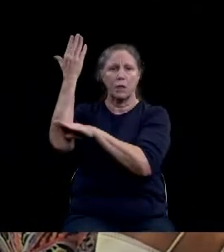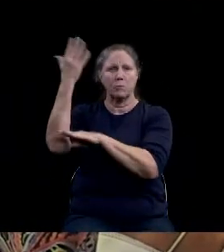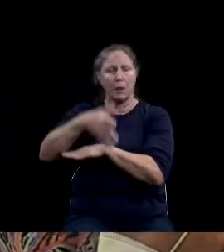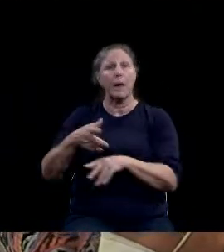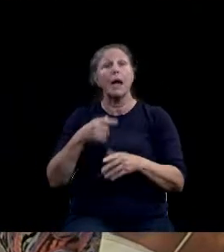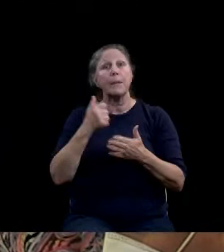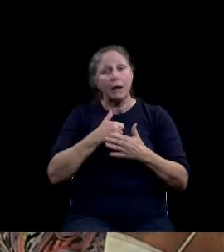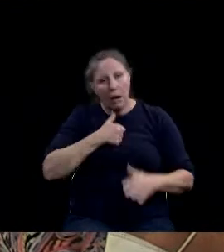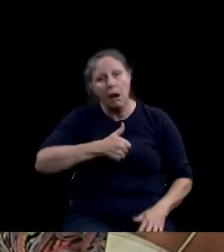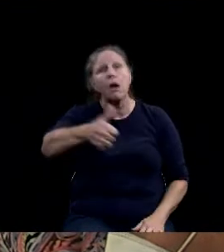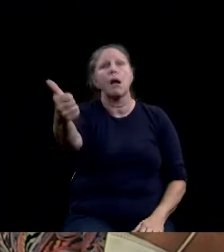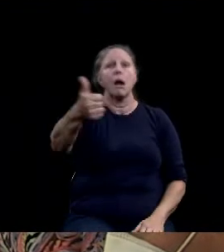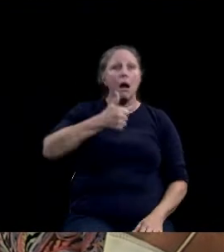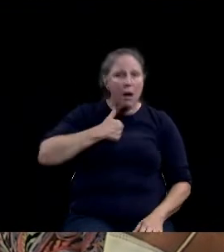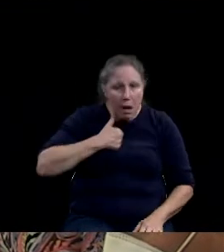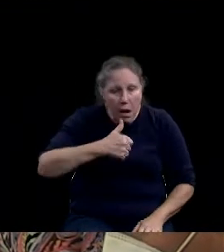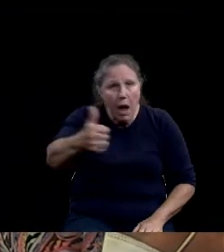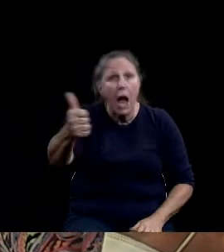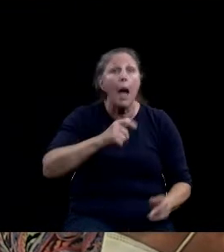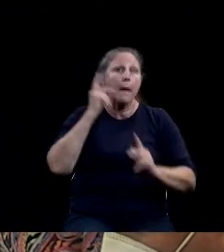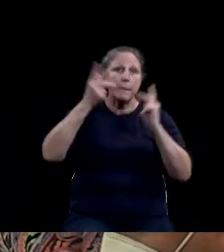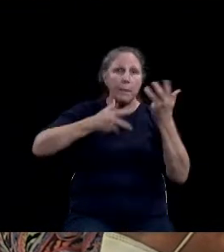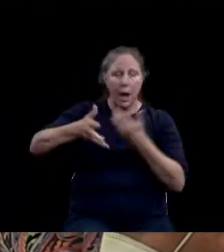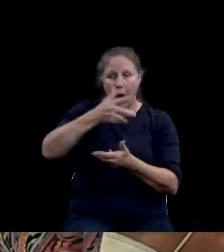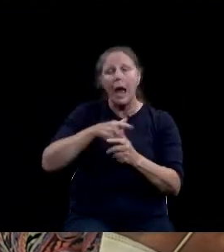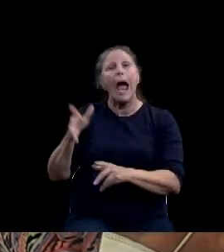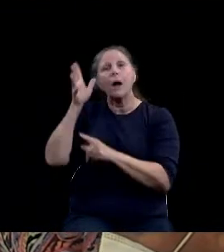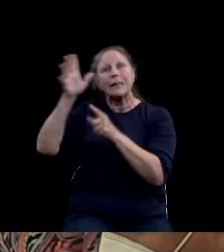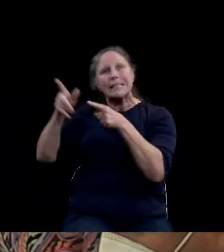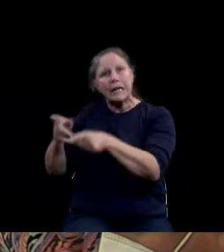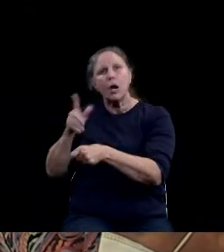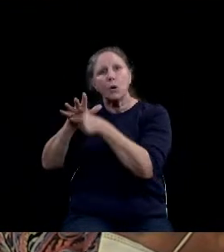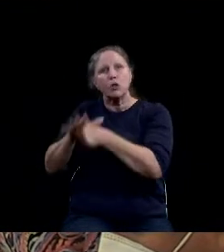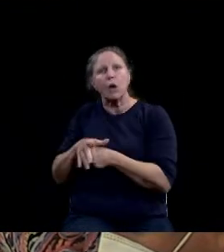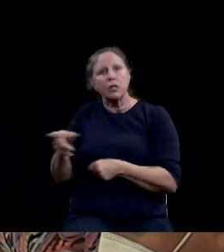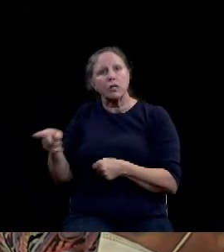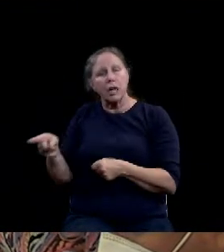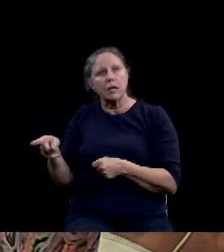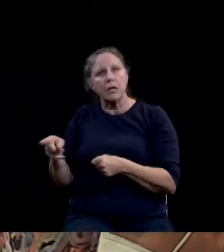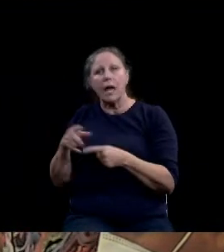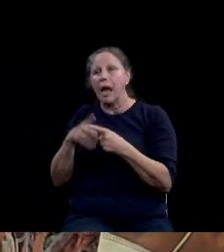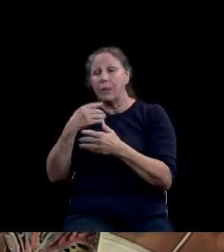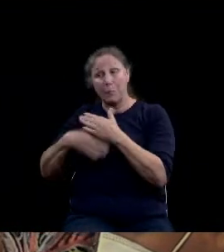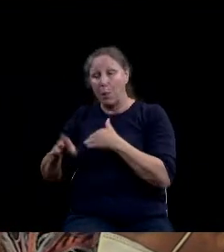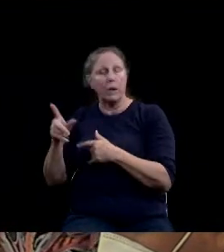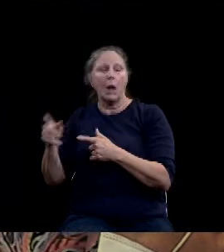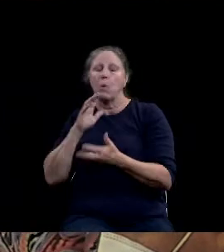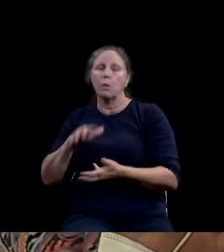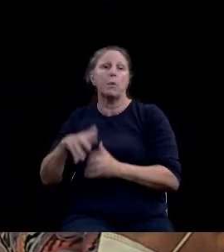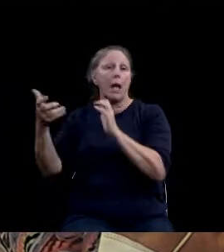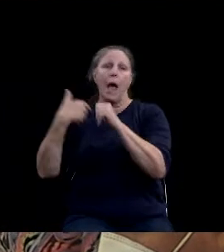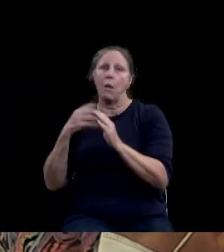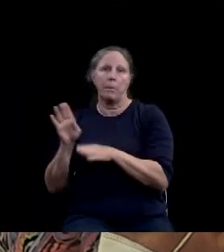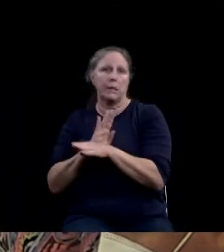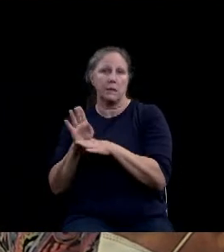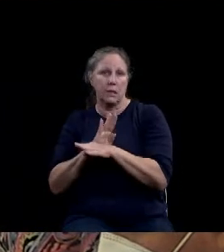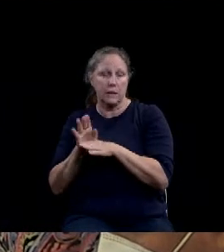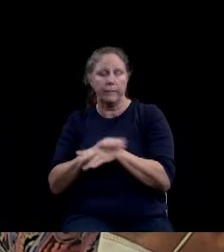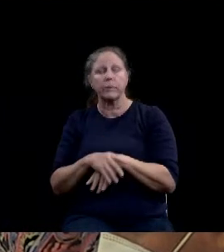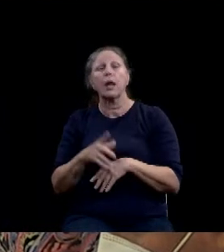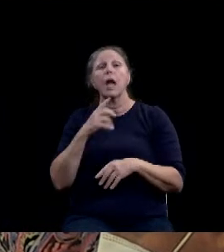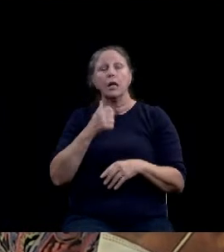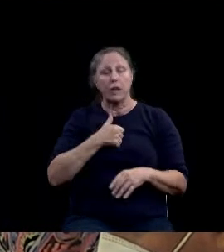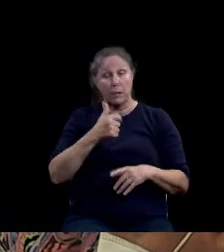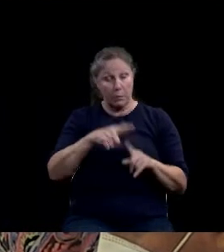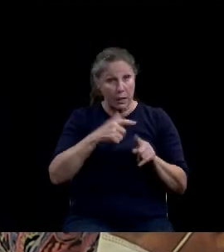that will cause stress on the deer and or death that completely disrupt our business. Vehicle traffic. The traffic impact analysis TIA